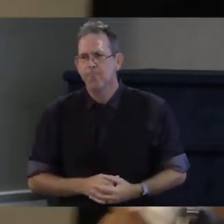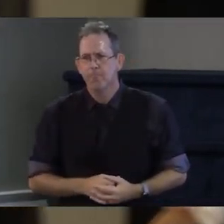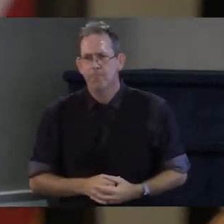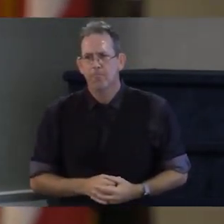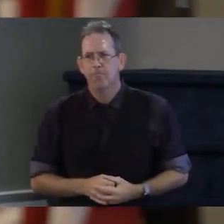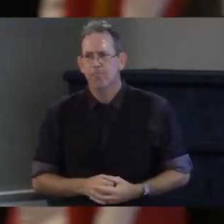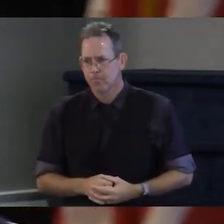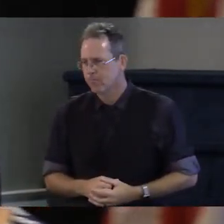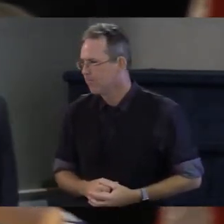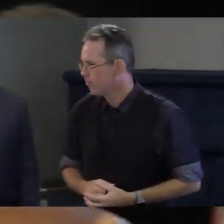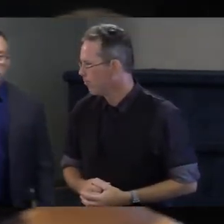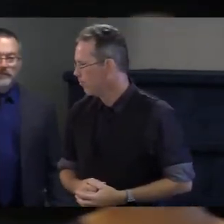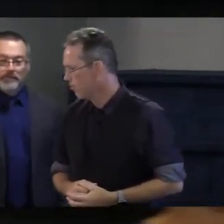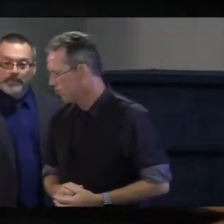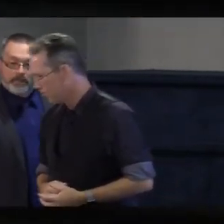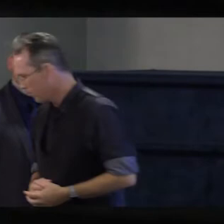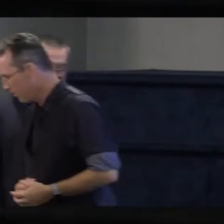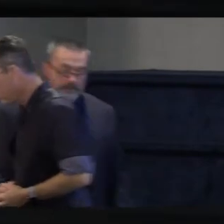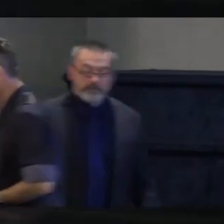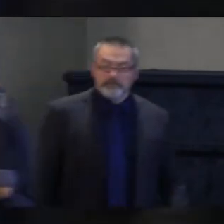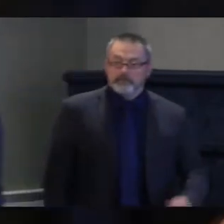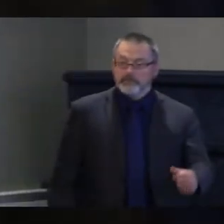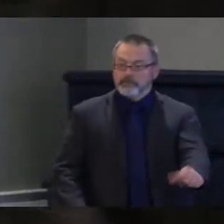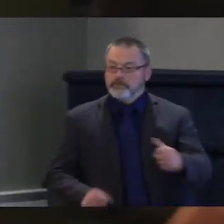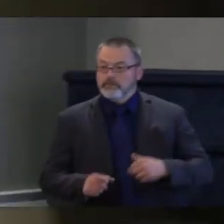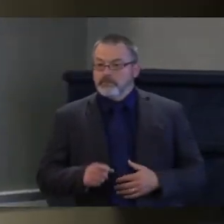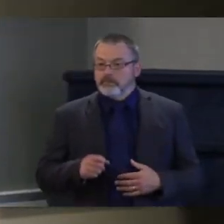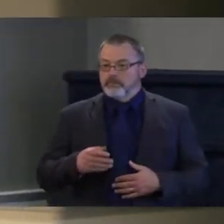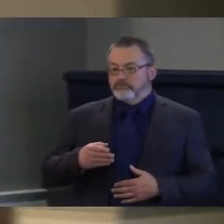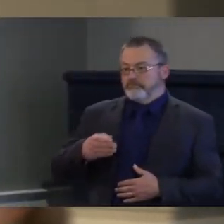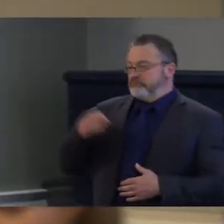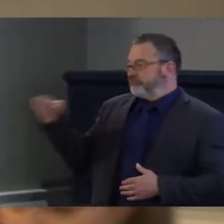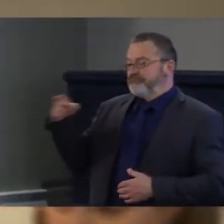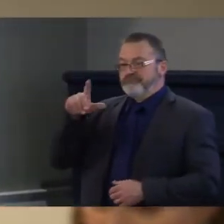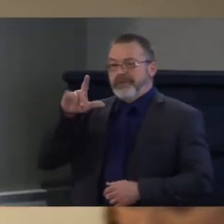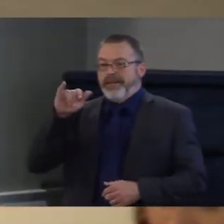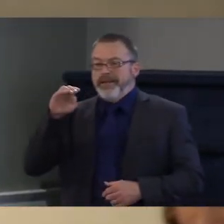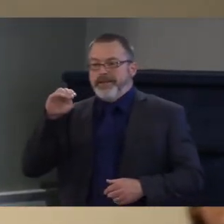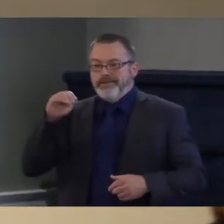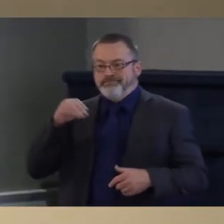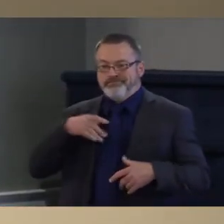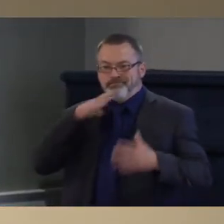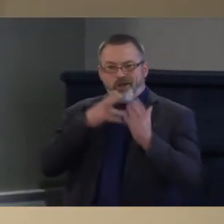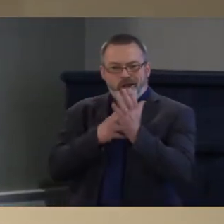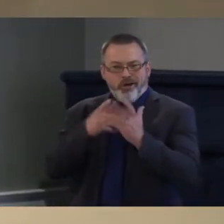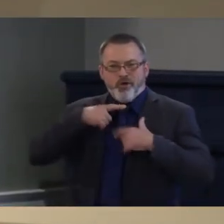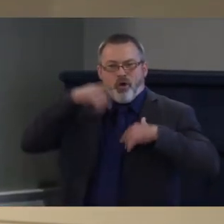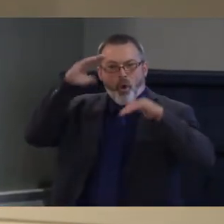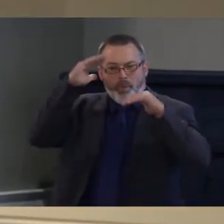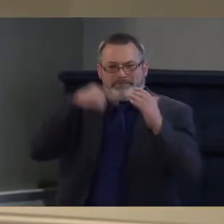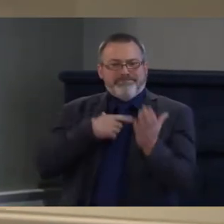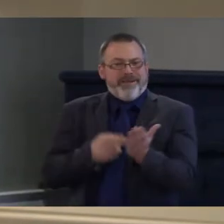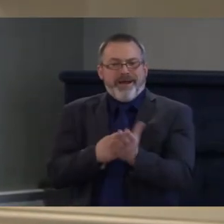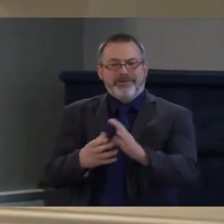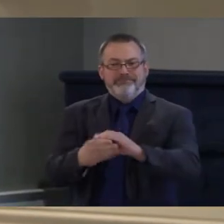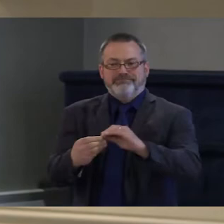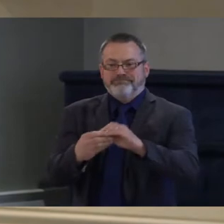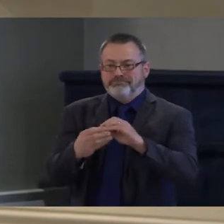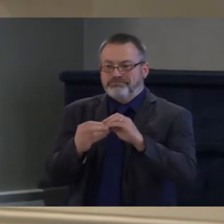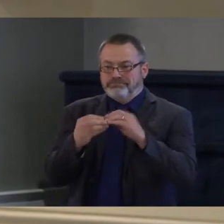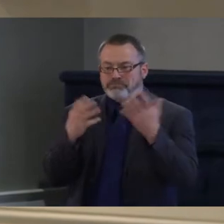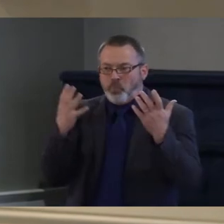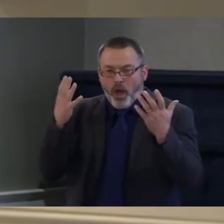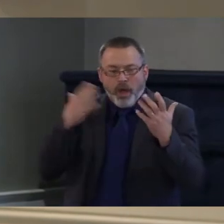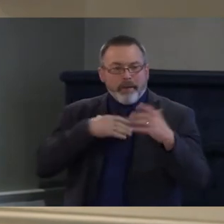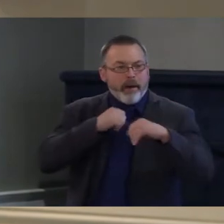I hope this comes off as more refreshingly honest than woefully unprepared but I am